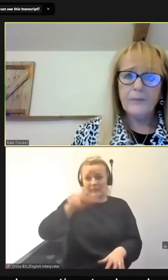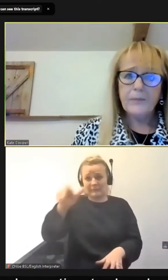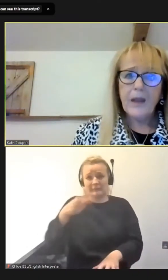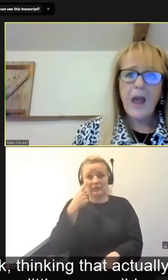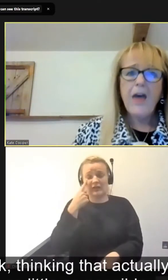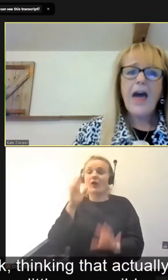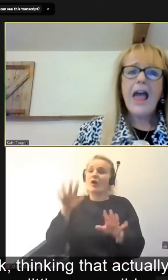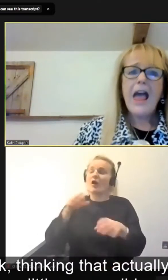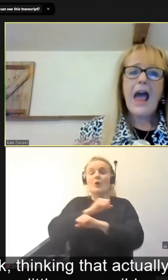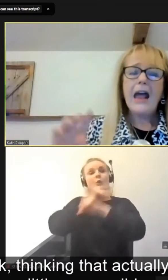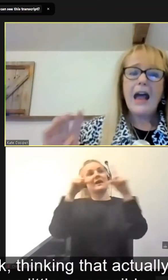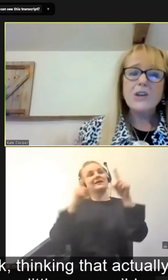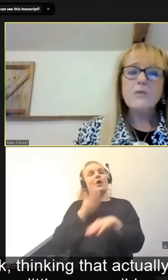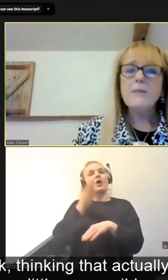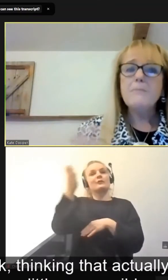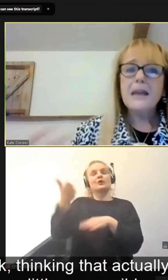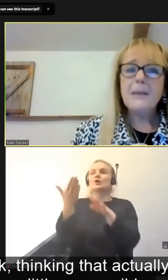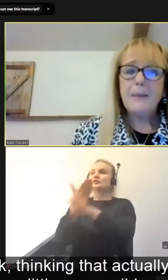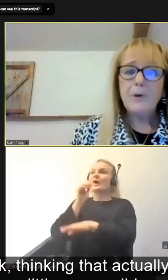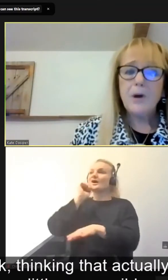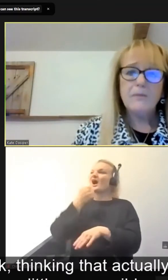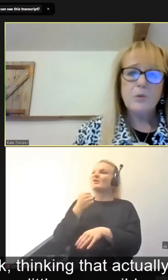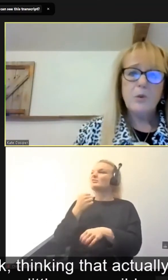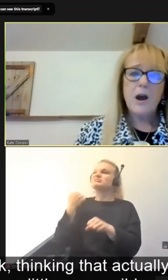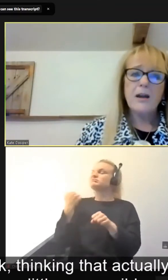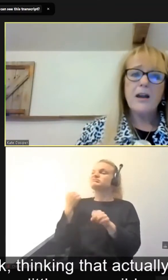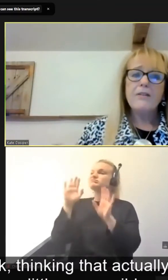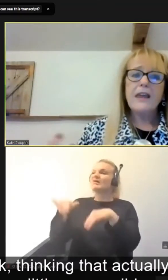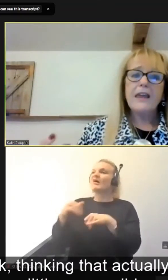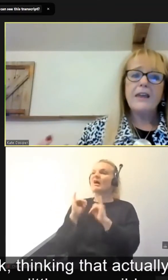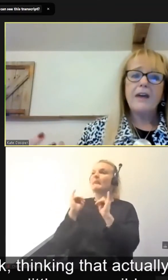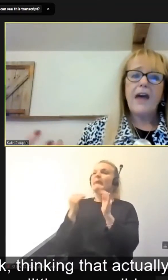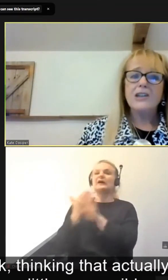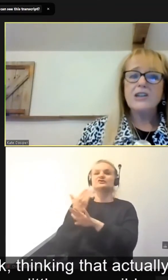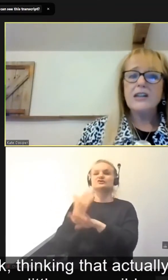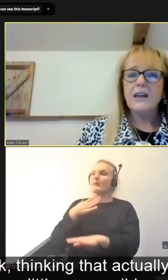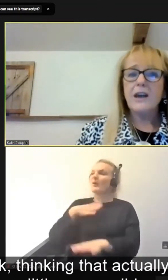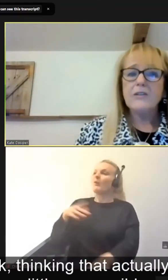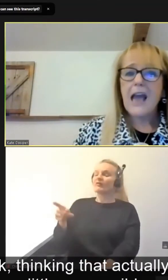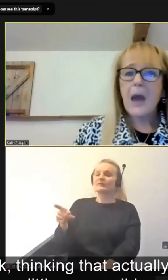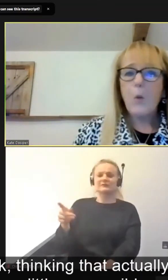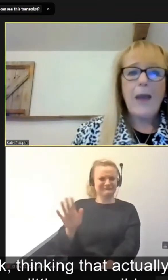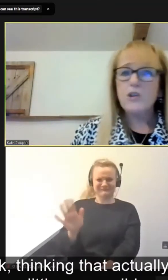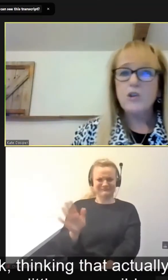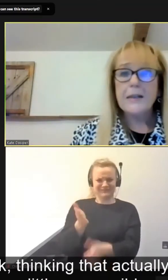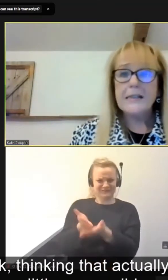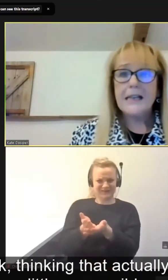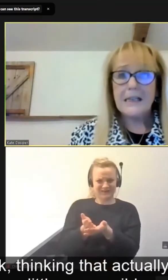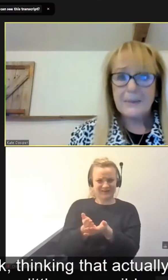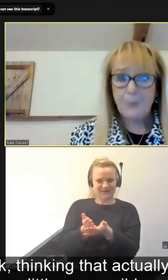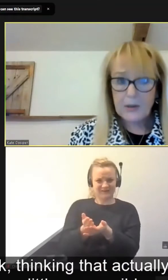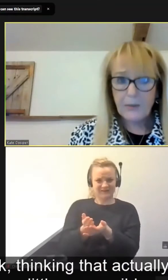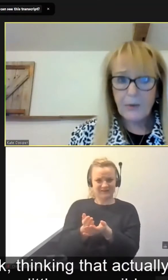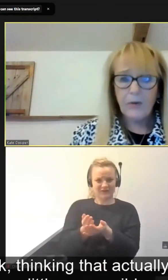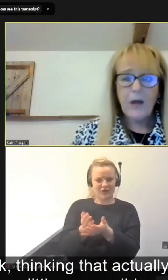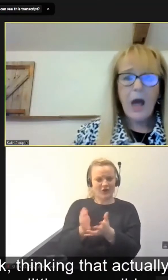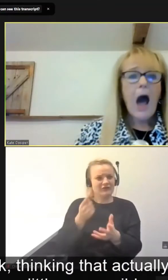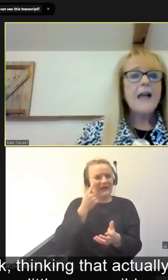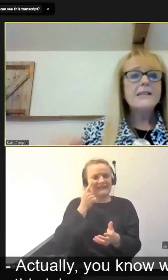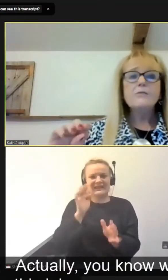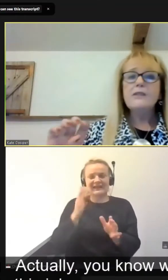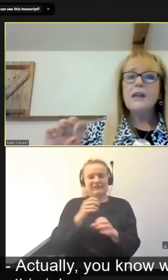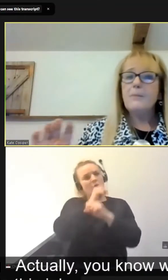job. I don't think many people come to work thinking that actually, they're going to get away with doing as little as possible.